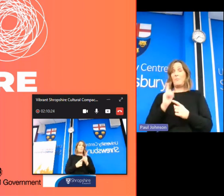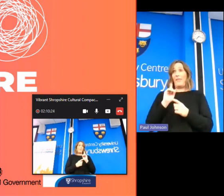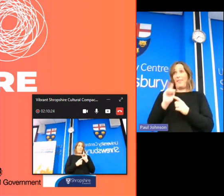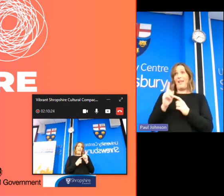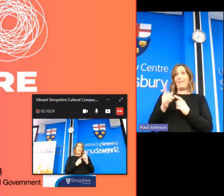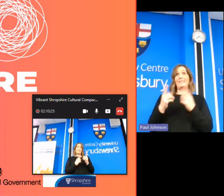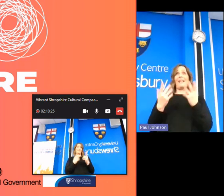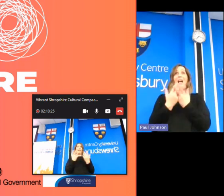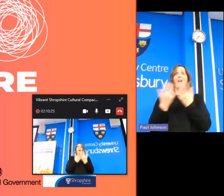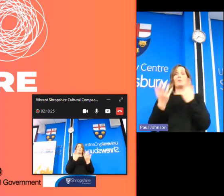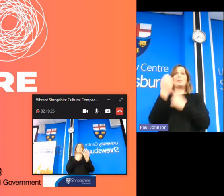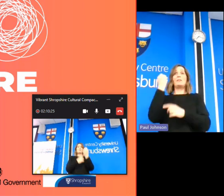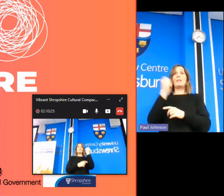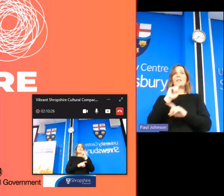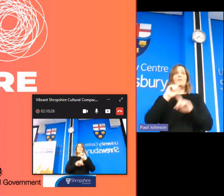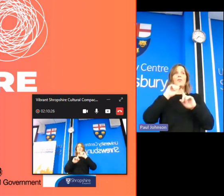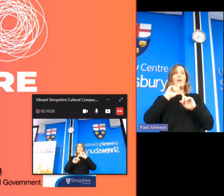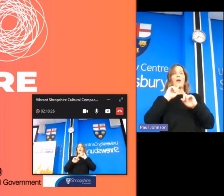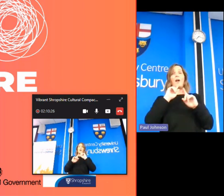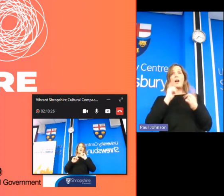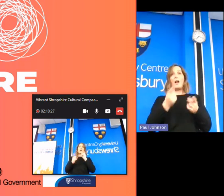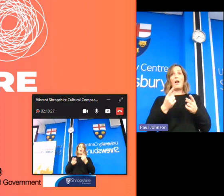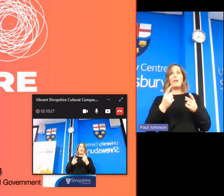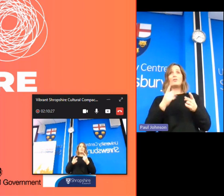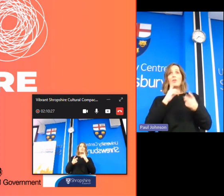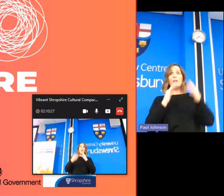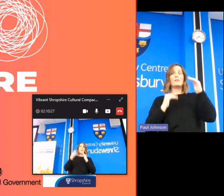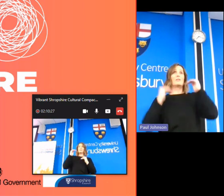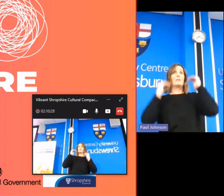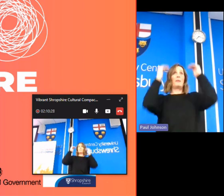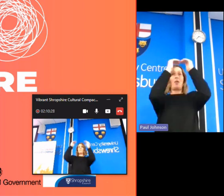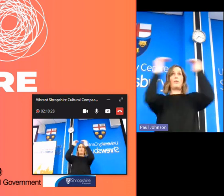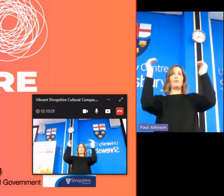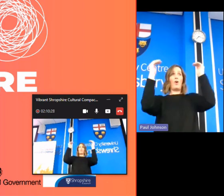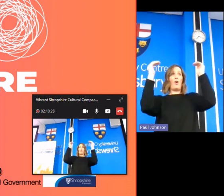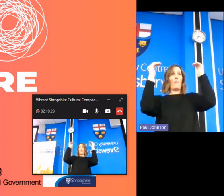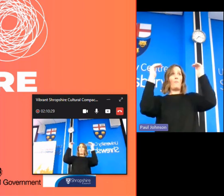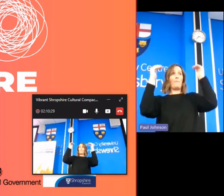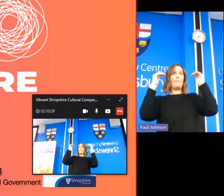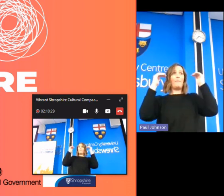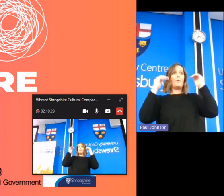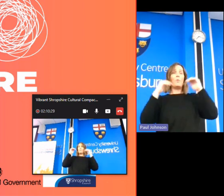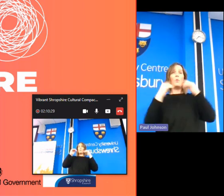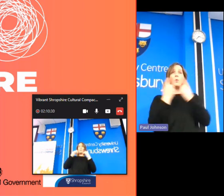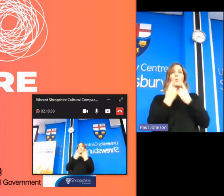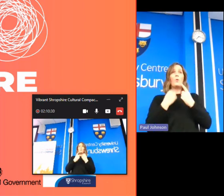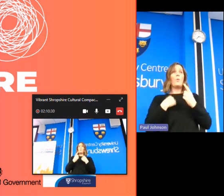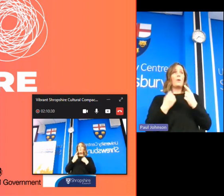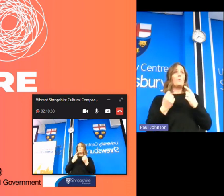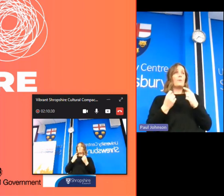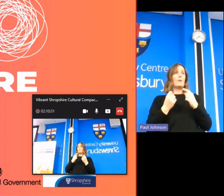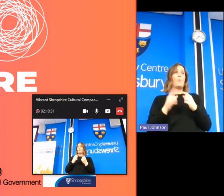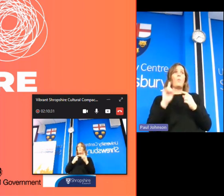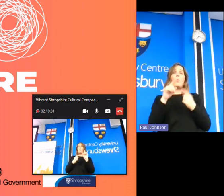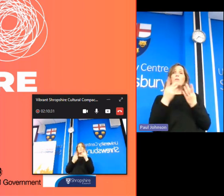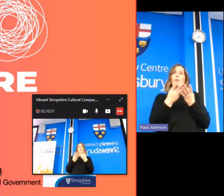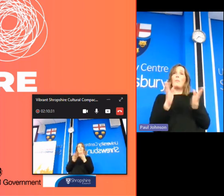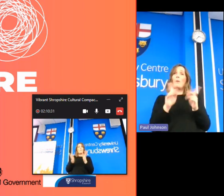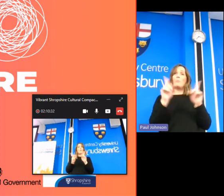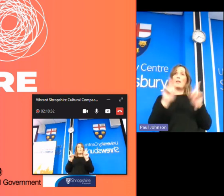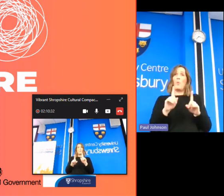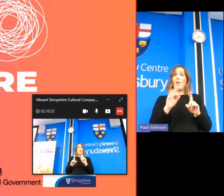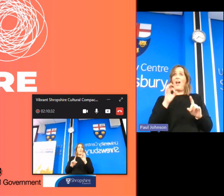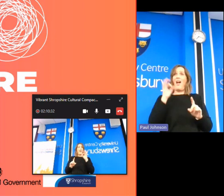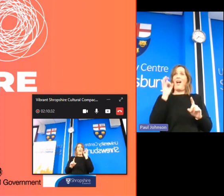to it yeah it can't be just going to a people at a time you know i think that you know we've got people what do the public want